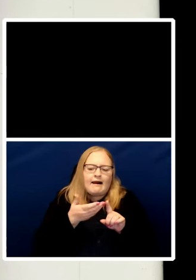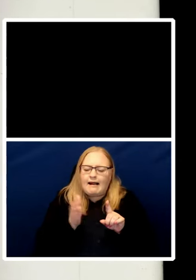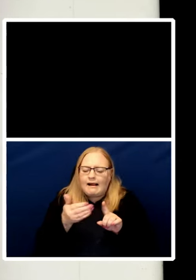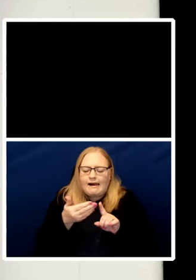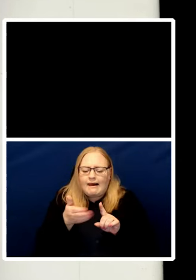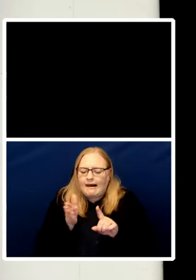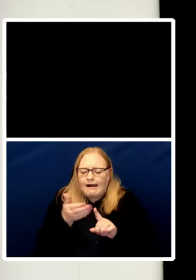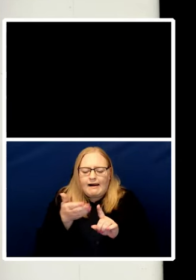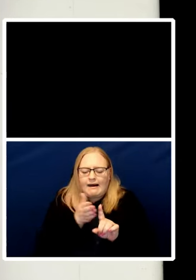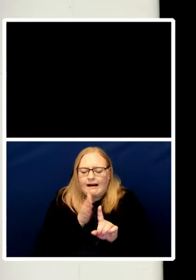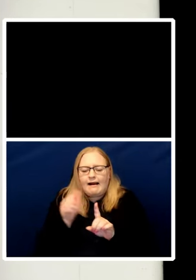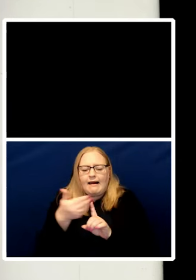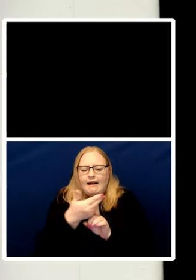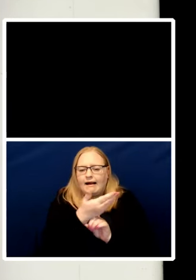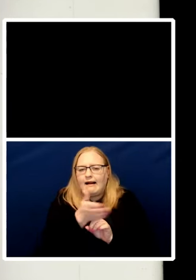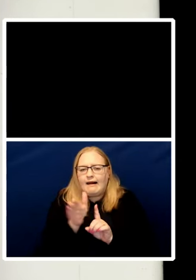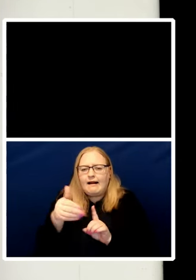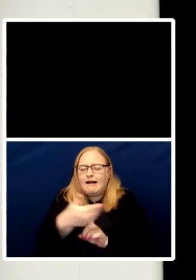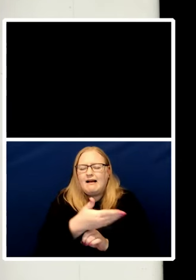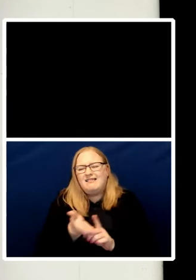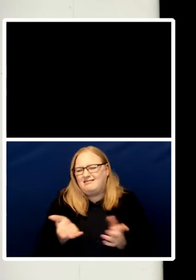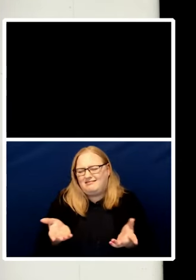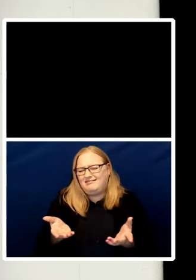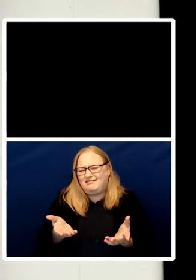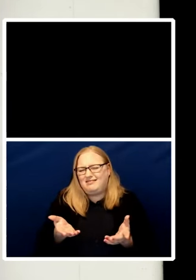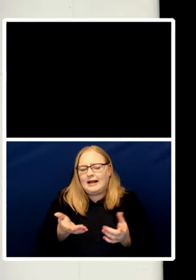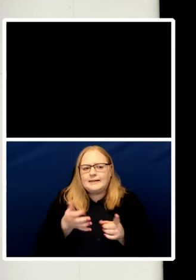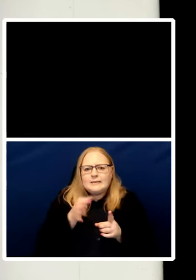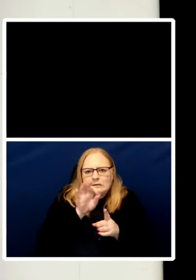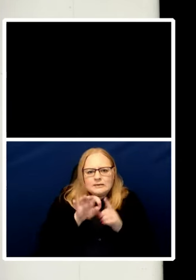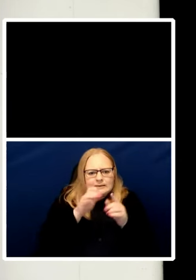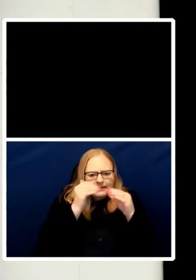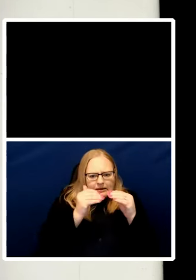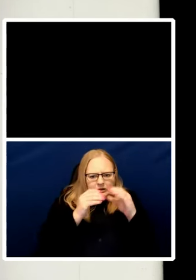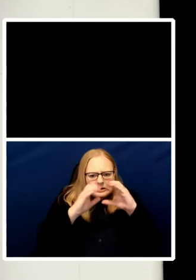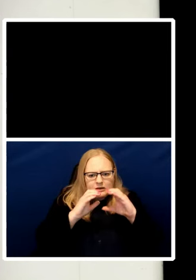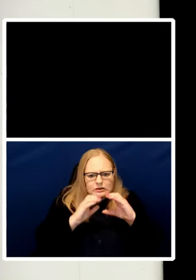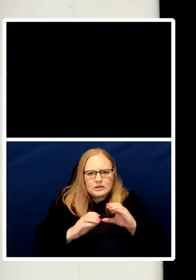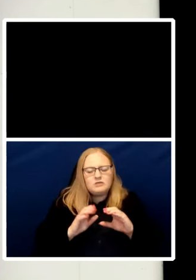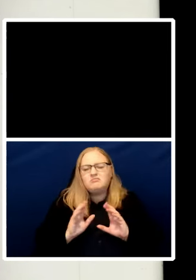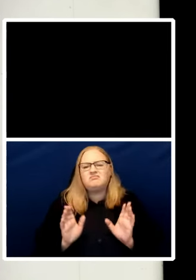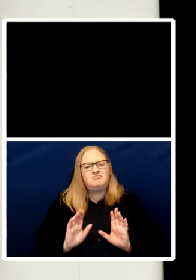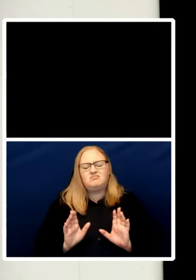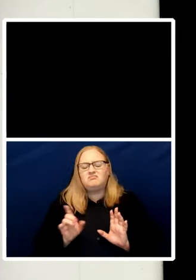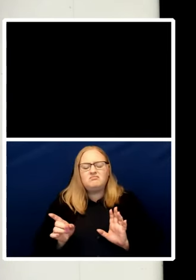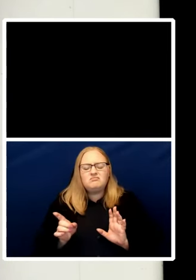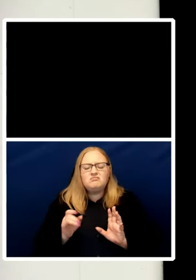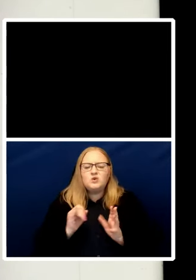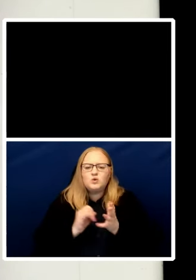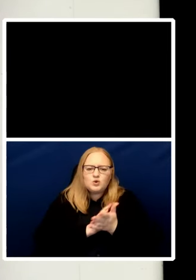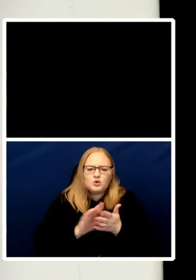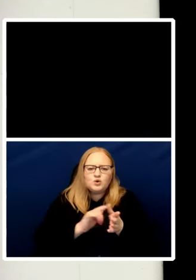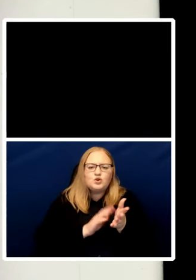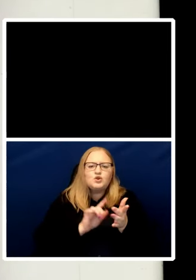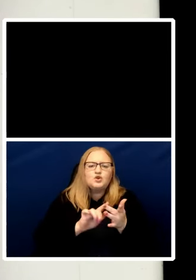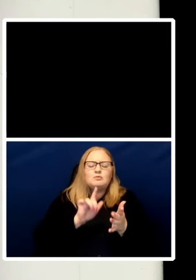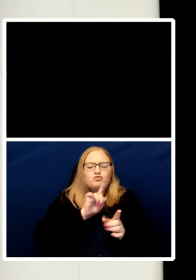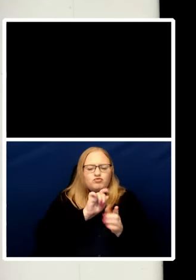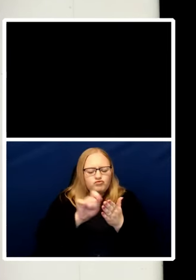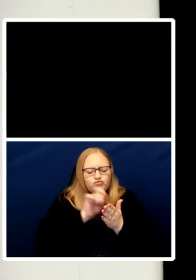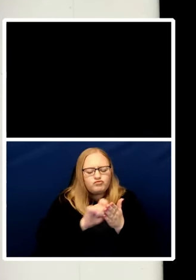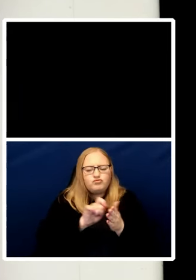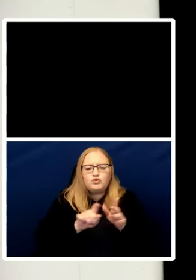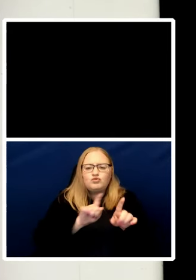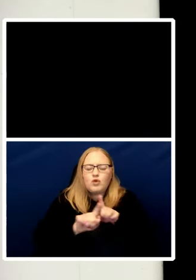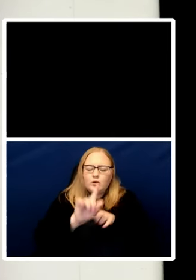ages you don't have to do that you try and engage the community and what has been